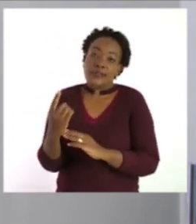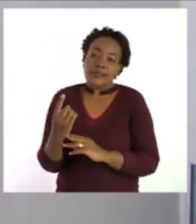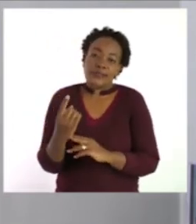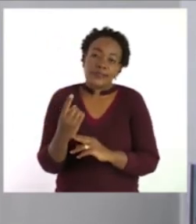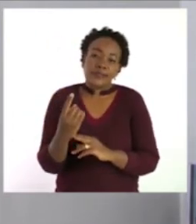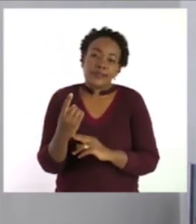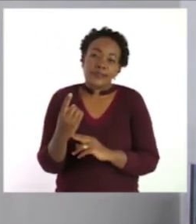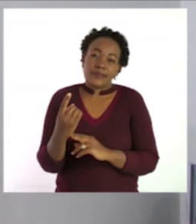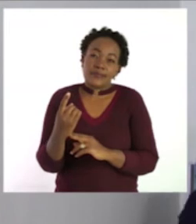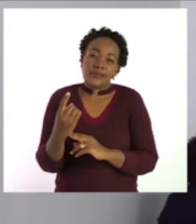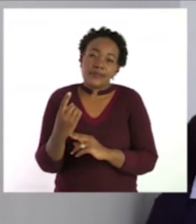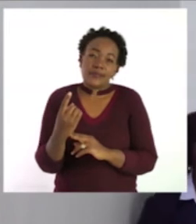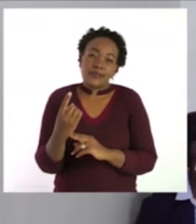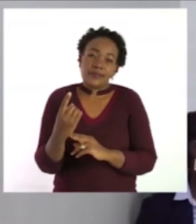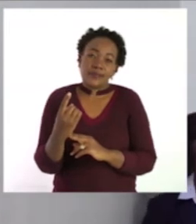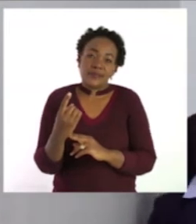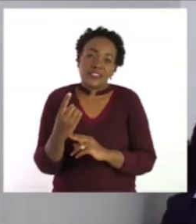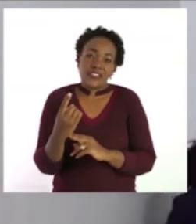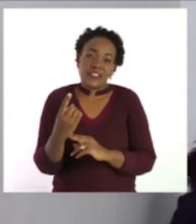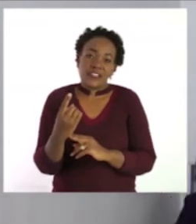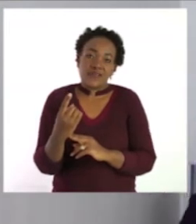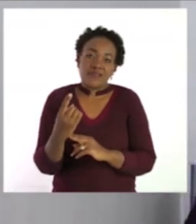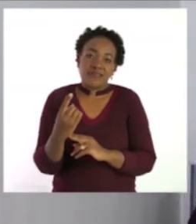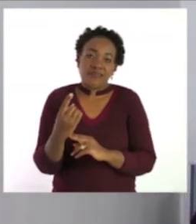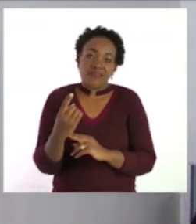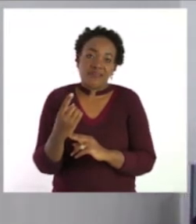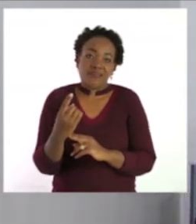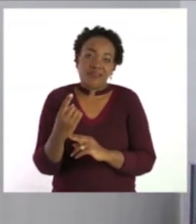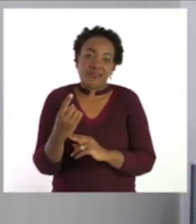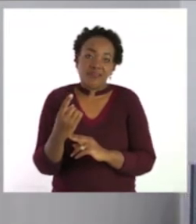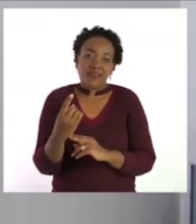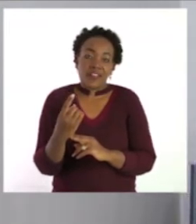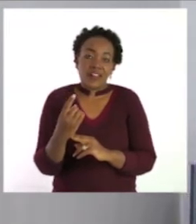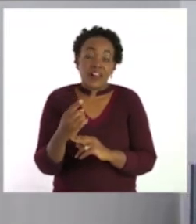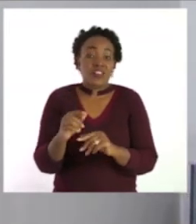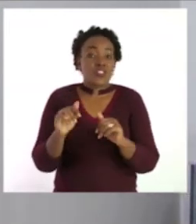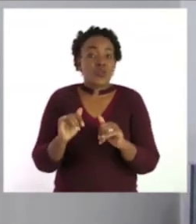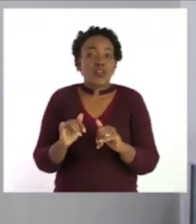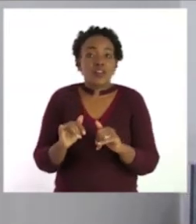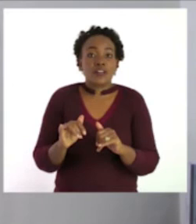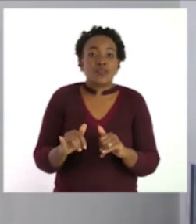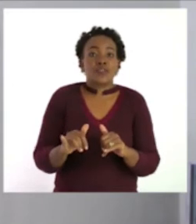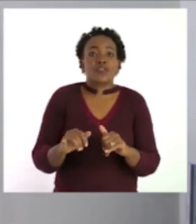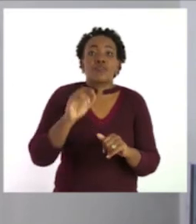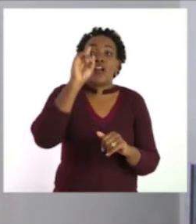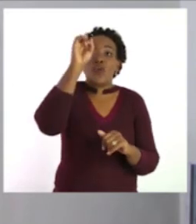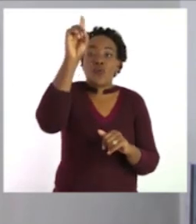So like this, it will be one over four.